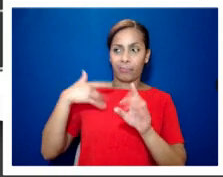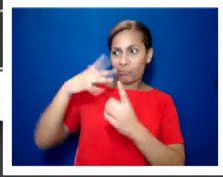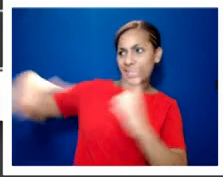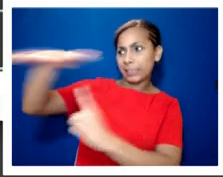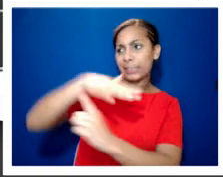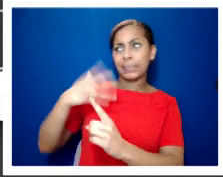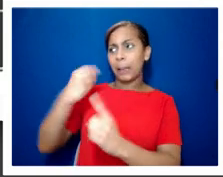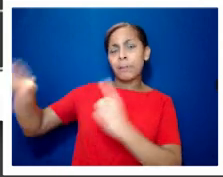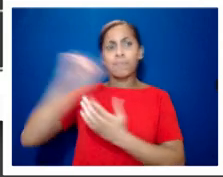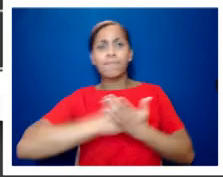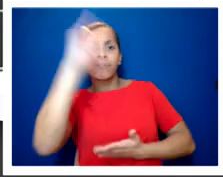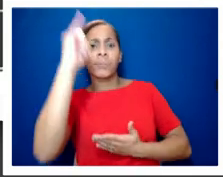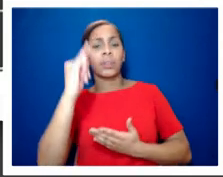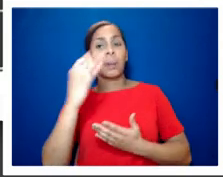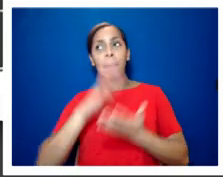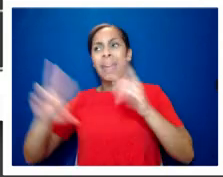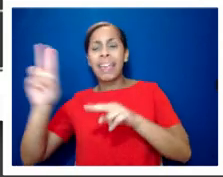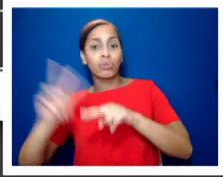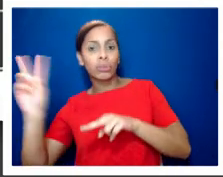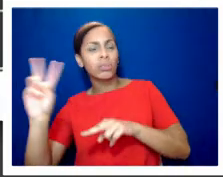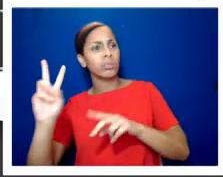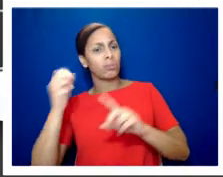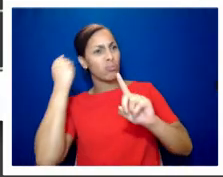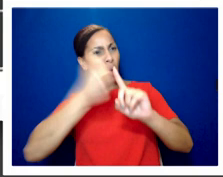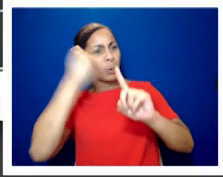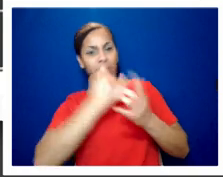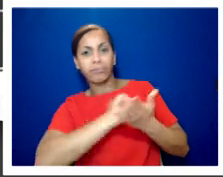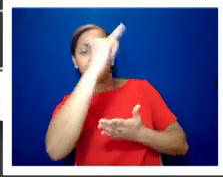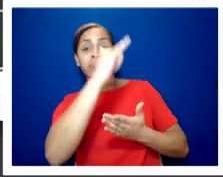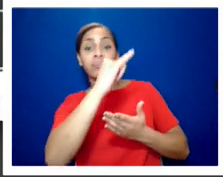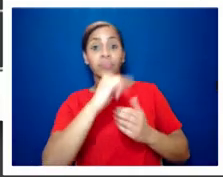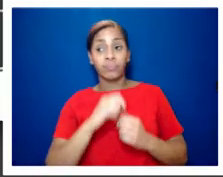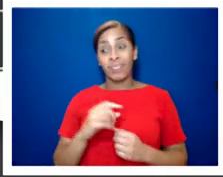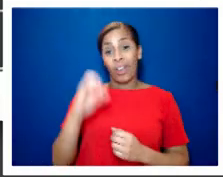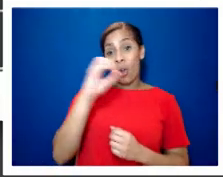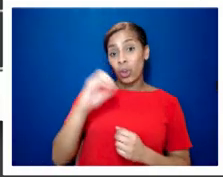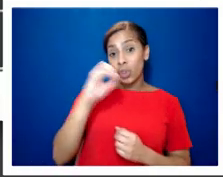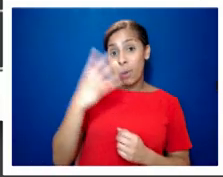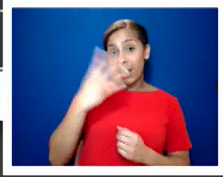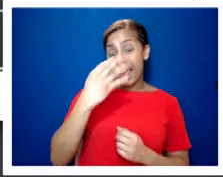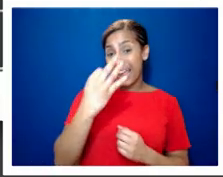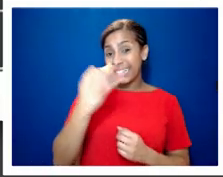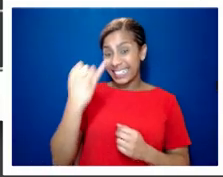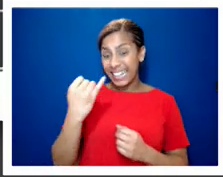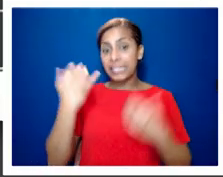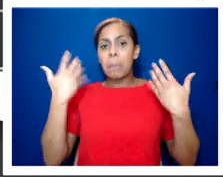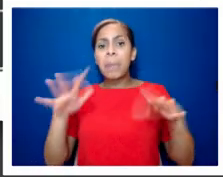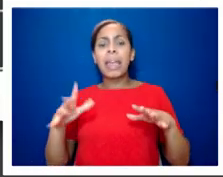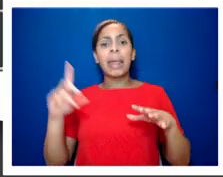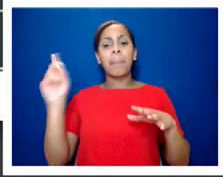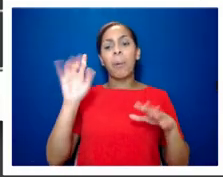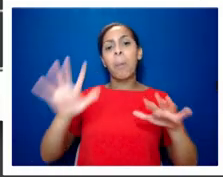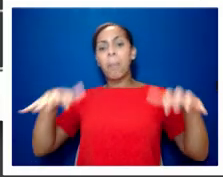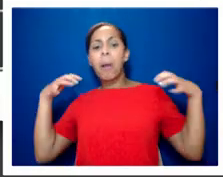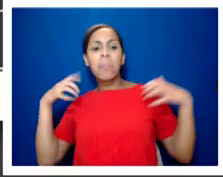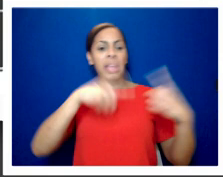there was a very dramatic council meeting in october 1986 with eggs being thrown from the public gallery demonstrators